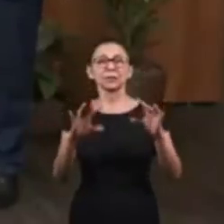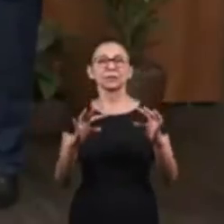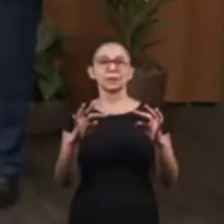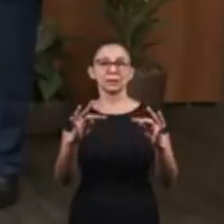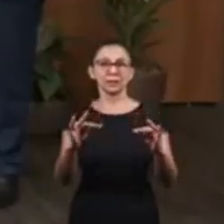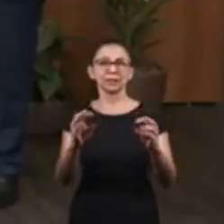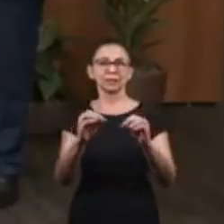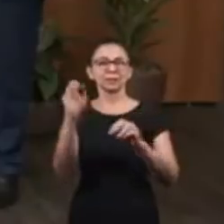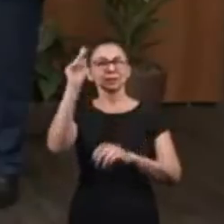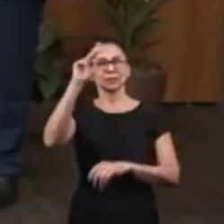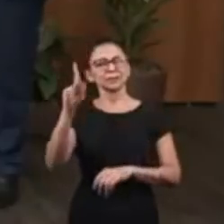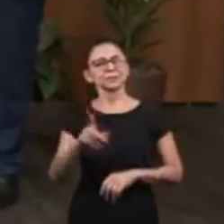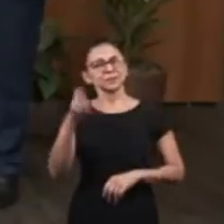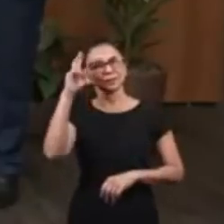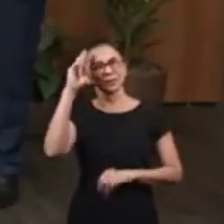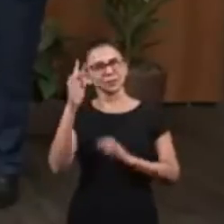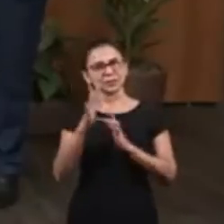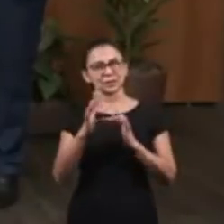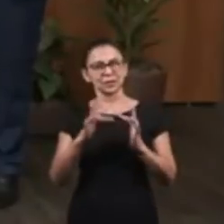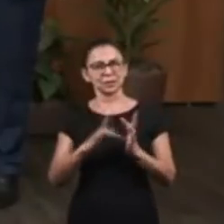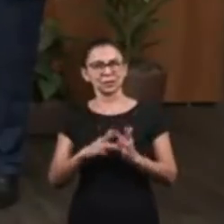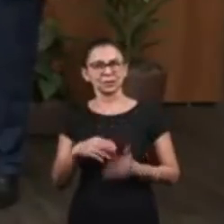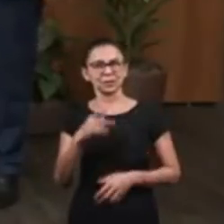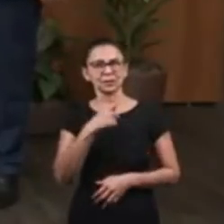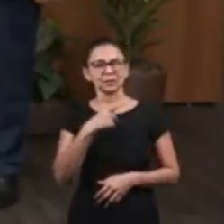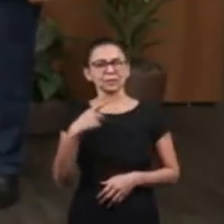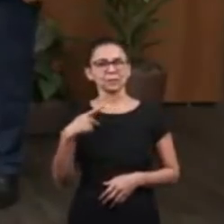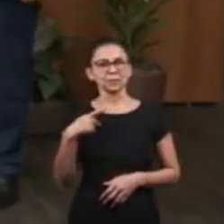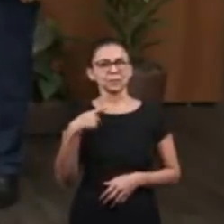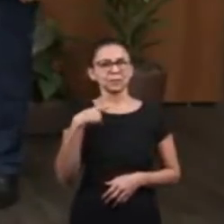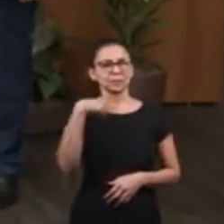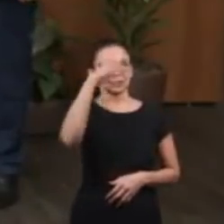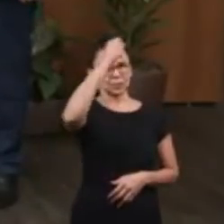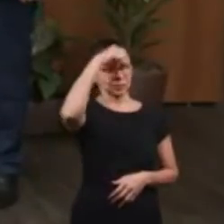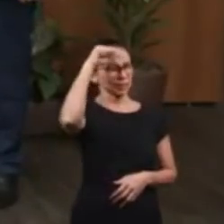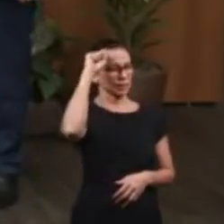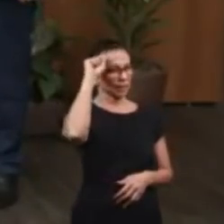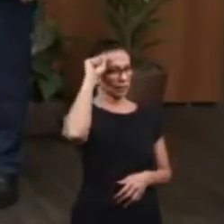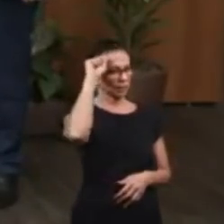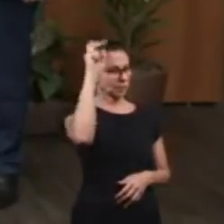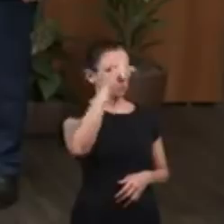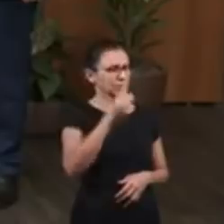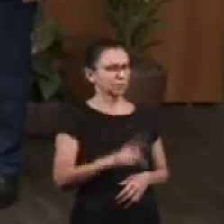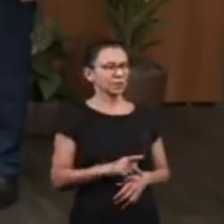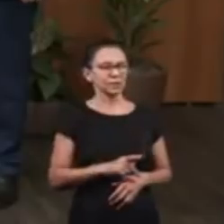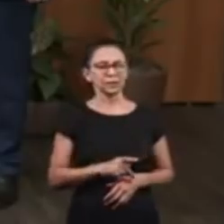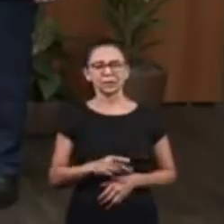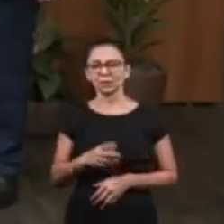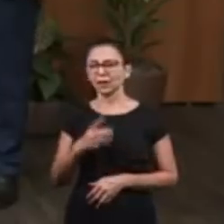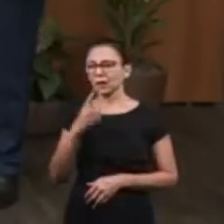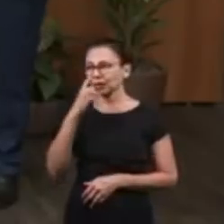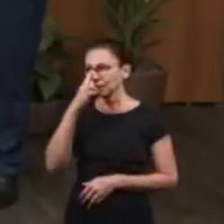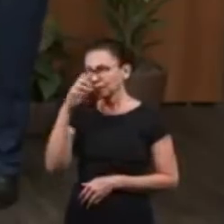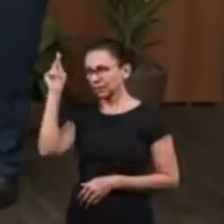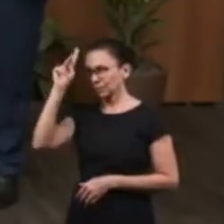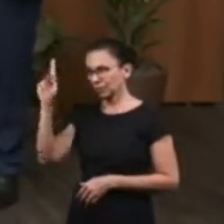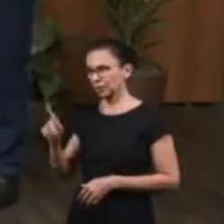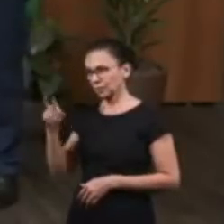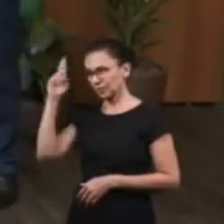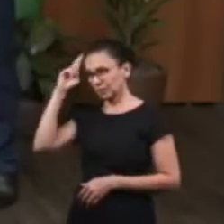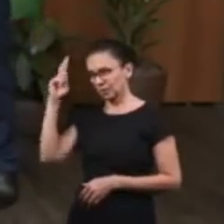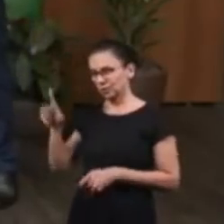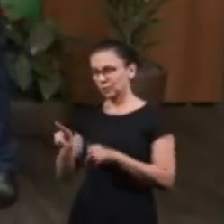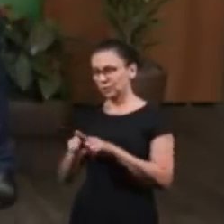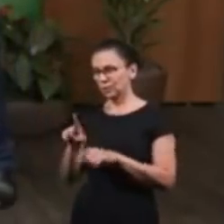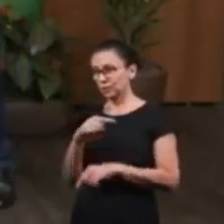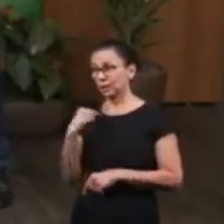May God bless us with the peace of the Lord Jesus. Pastor Sergio, peace of the Lord Jesus. Peace of the Lord Jesus, Pastor Daniel.